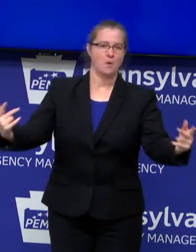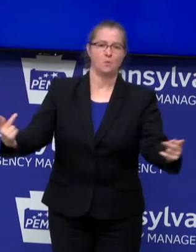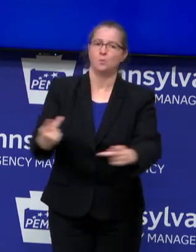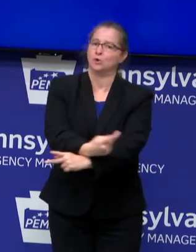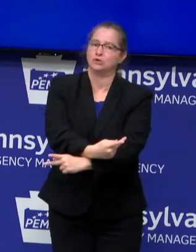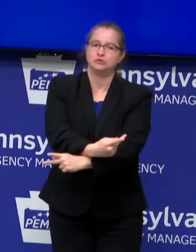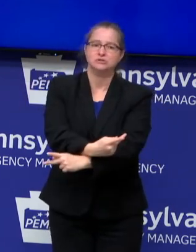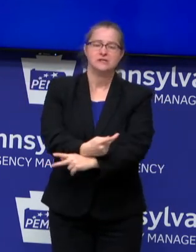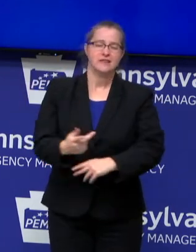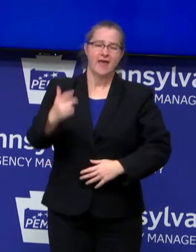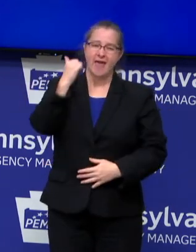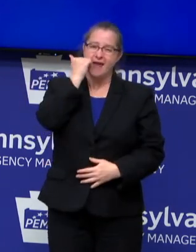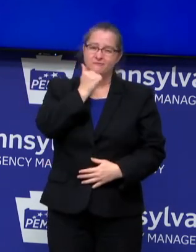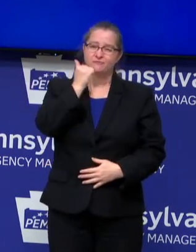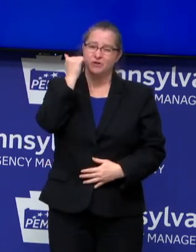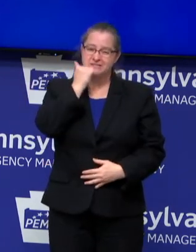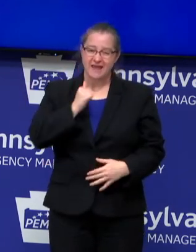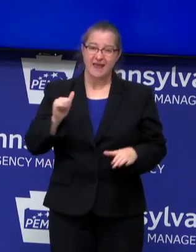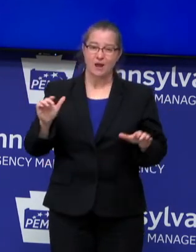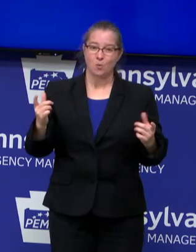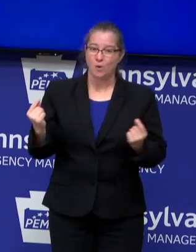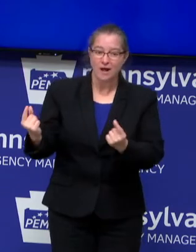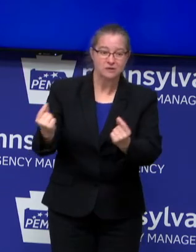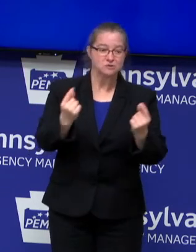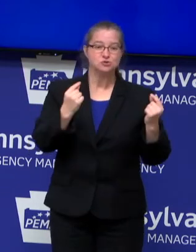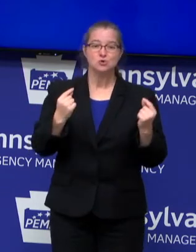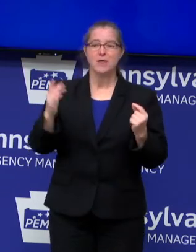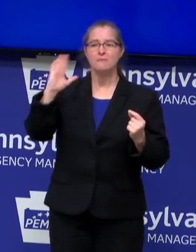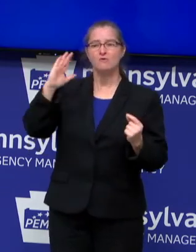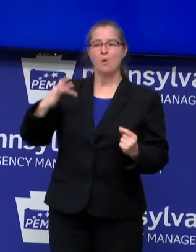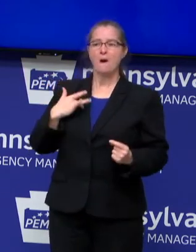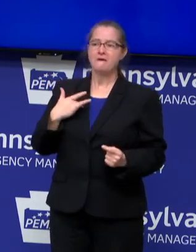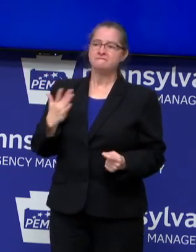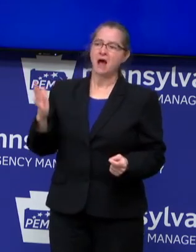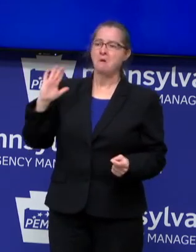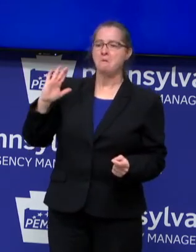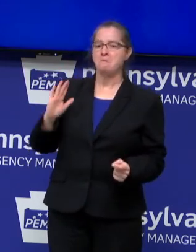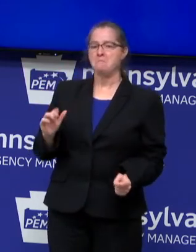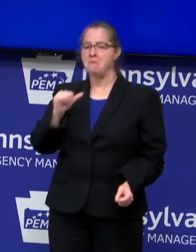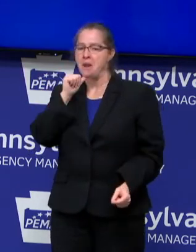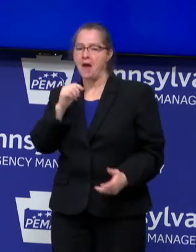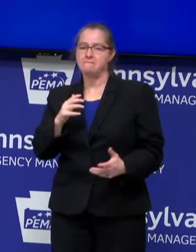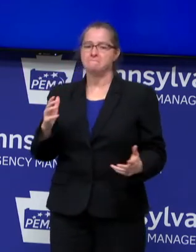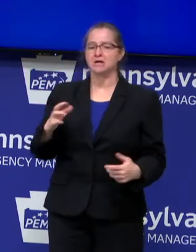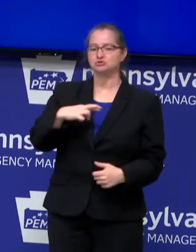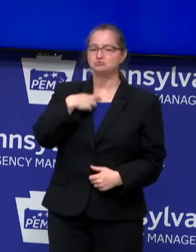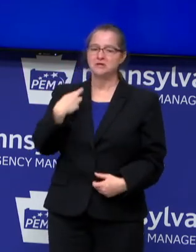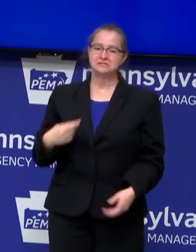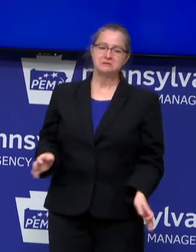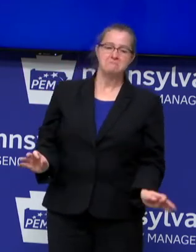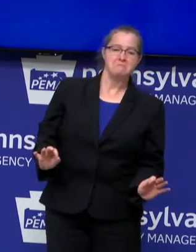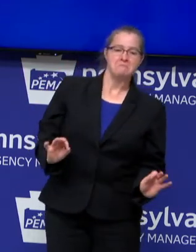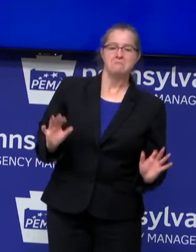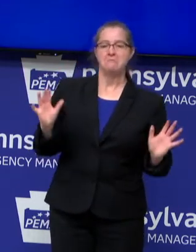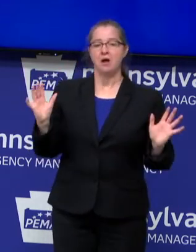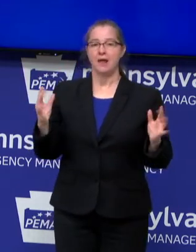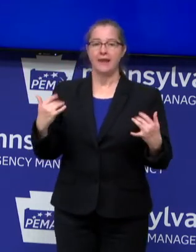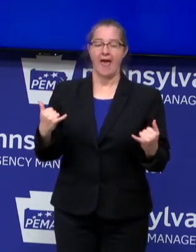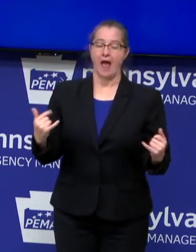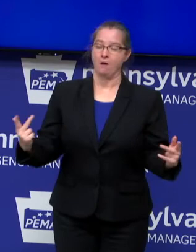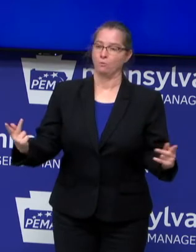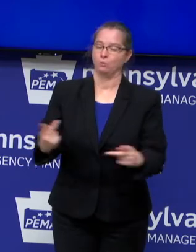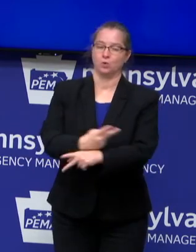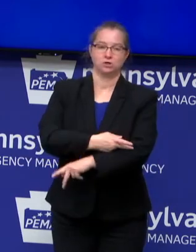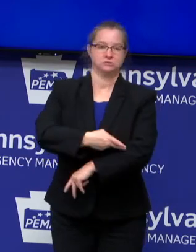kinds of everyday activities or small gatherings that might have felt low risk in the summer are substantially much riskier